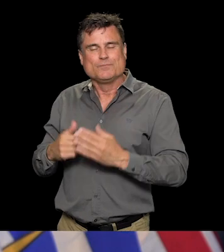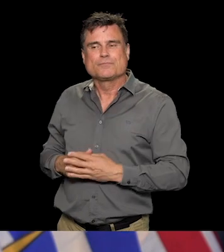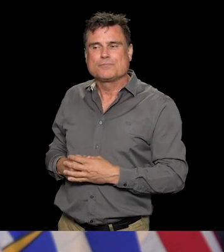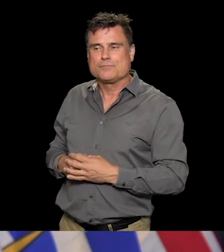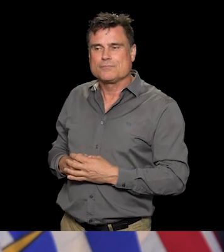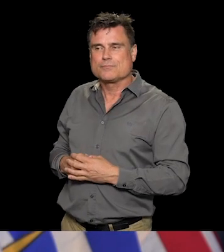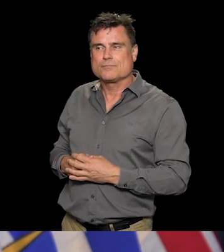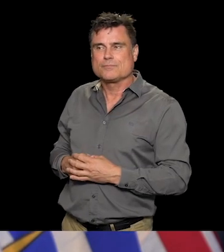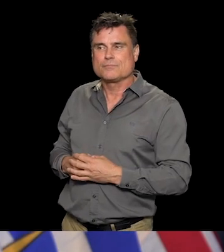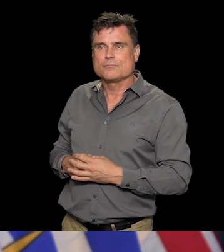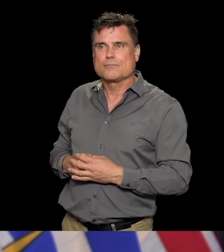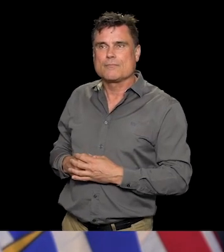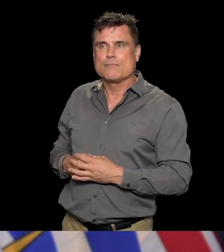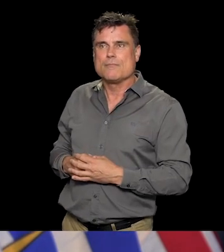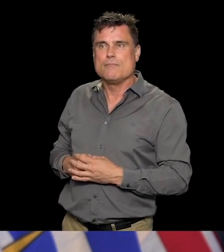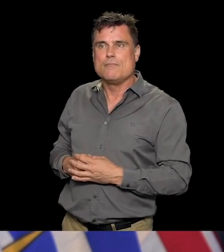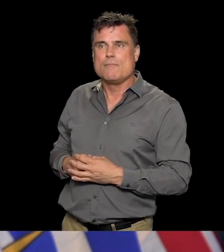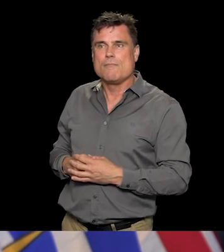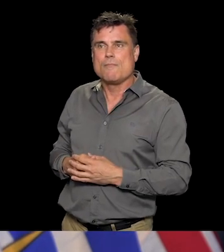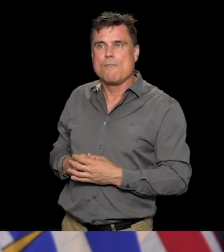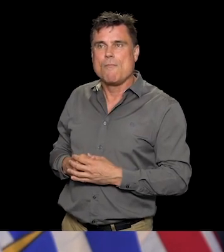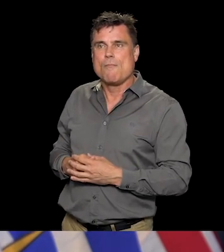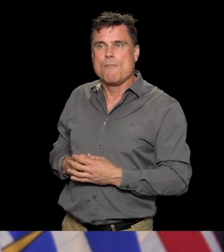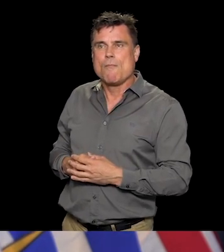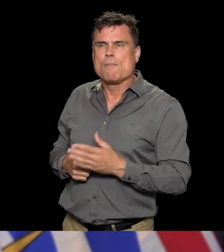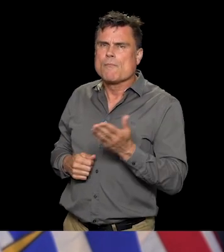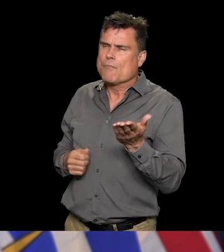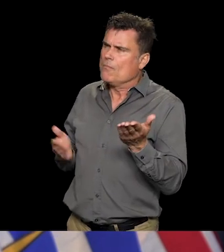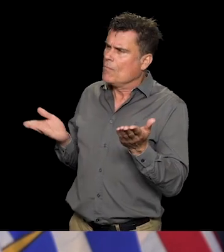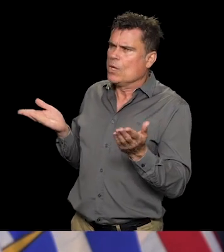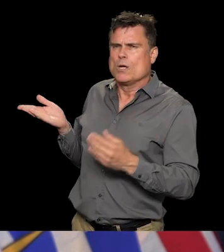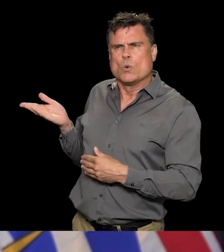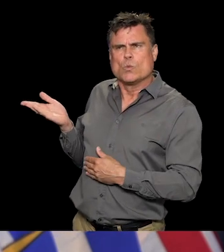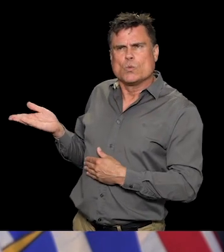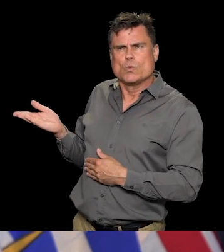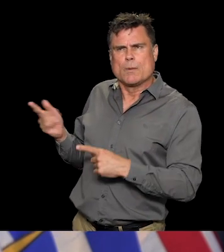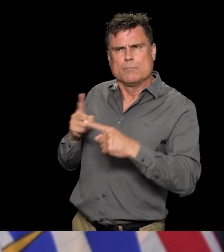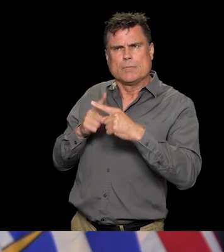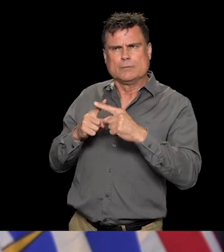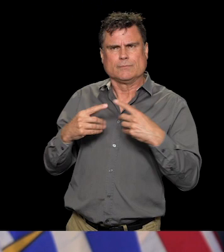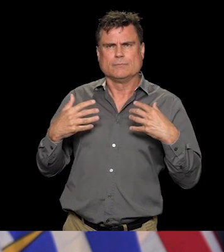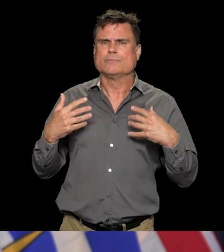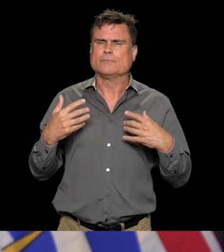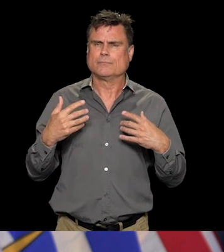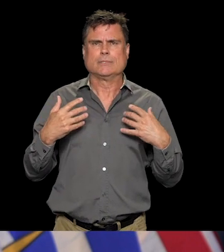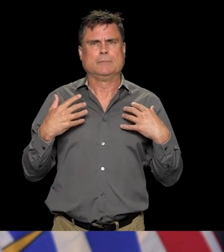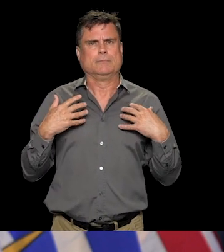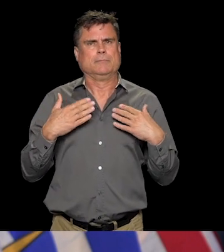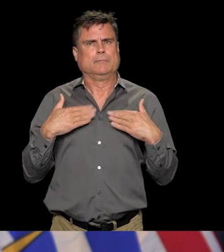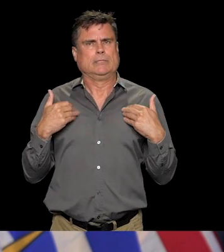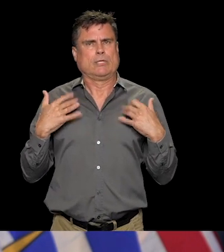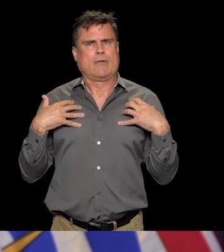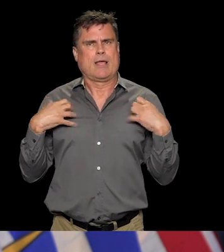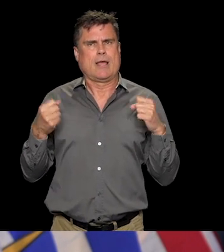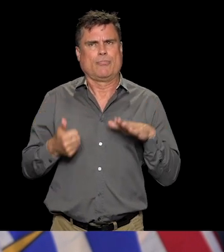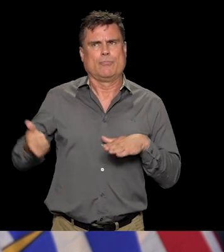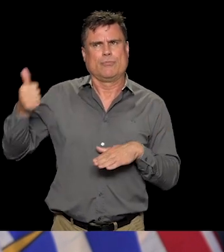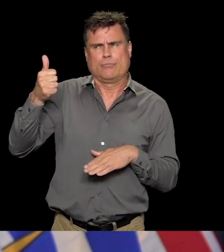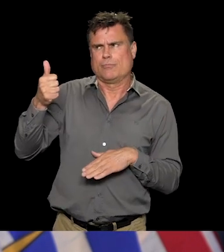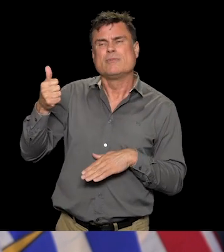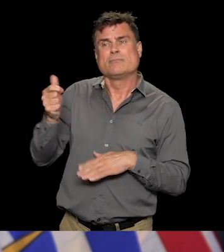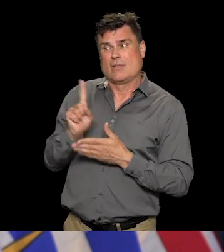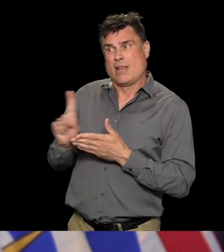statement from you and Health Minister Dix last Wednesday urged